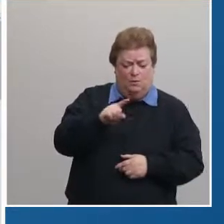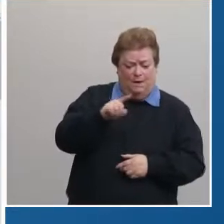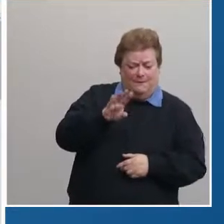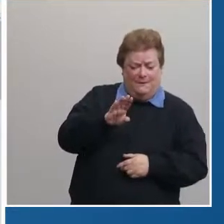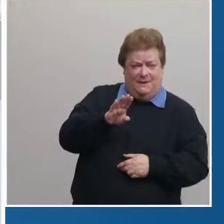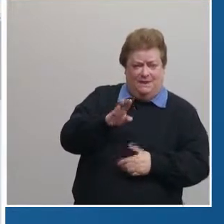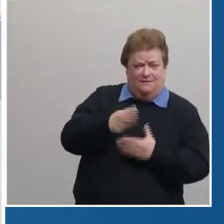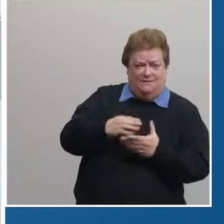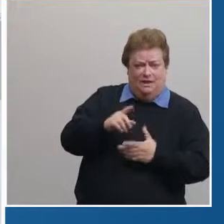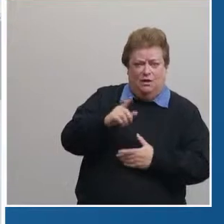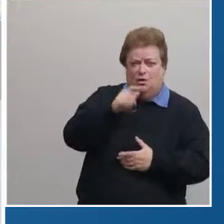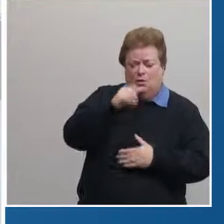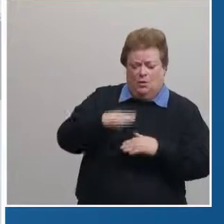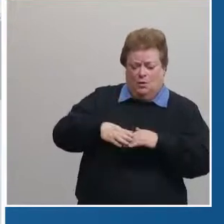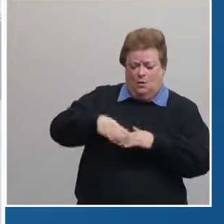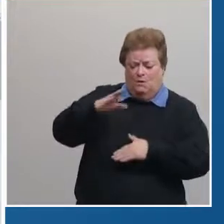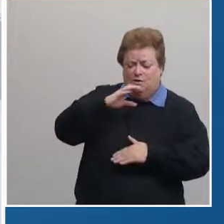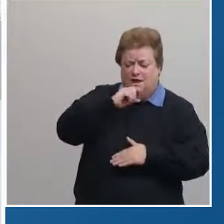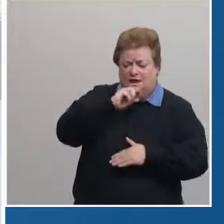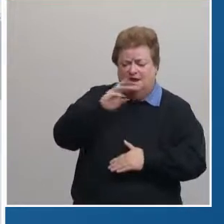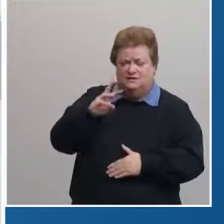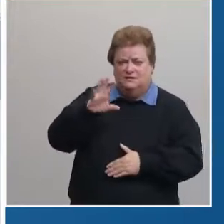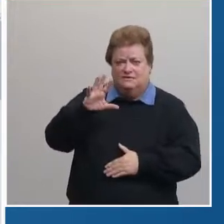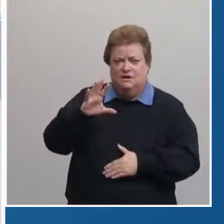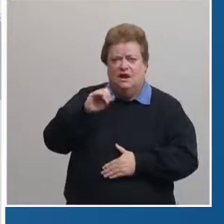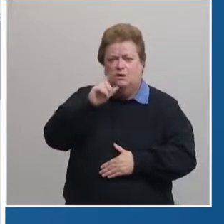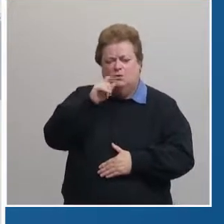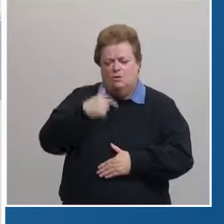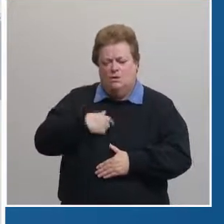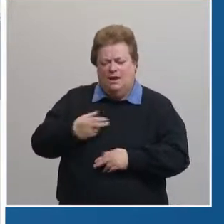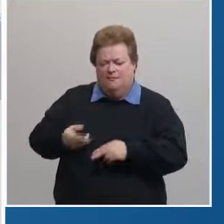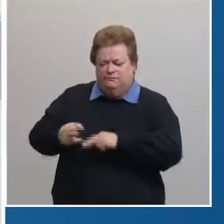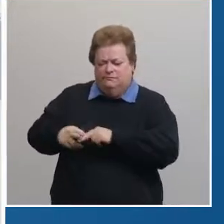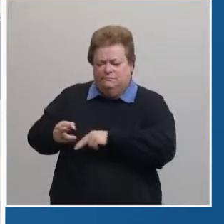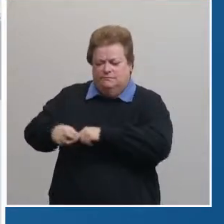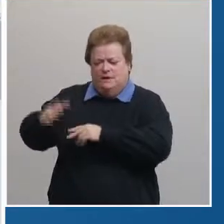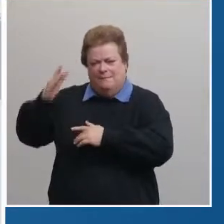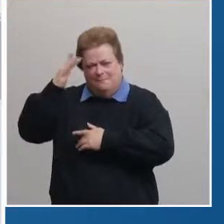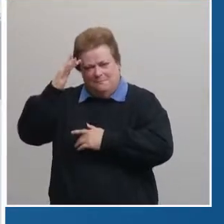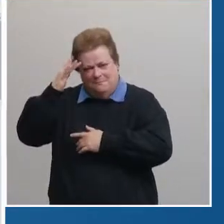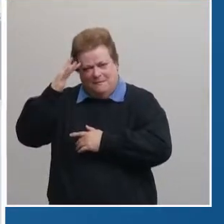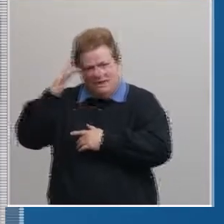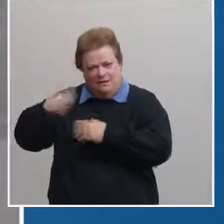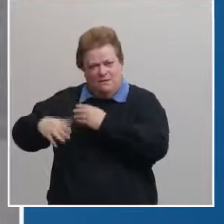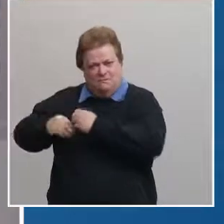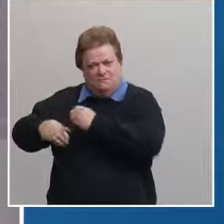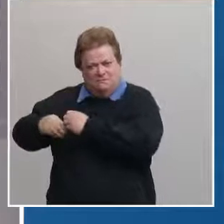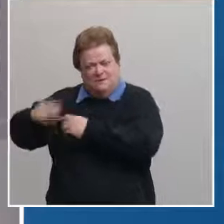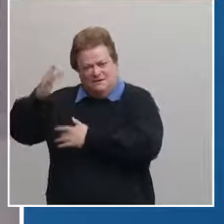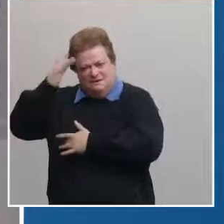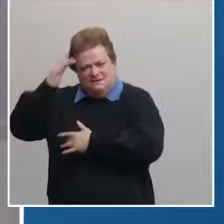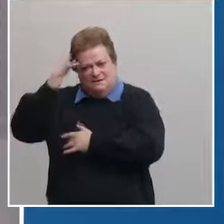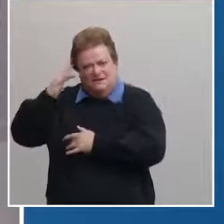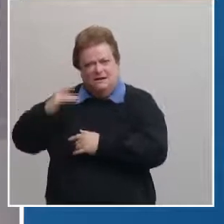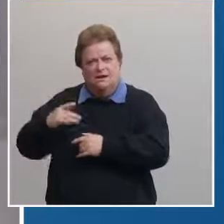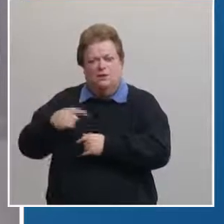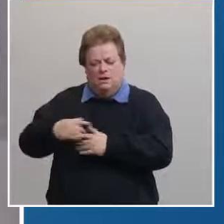age 65 and older and those with underlying medical condition and essential workers are encouraging